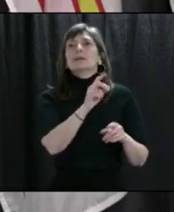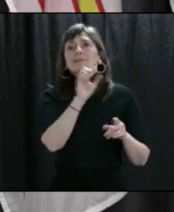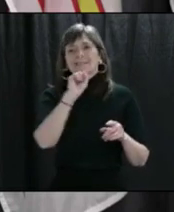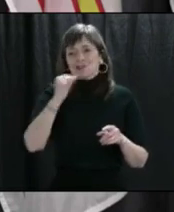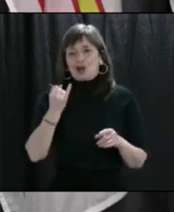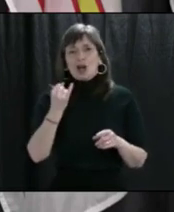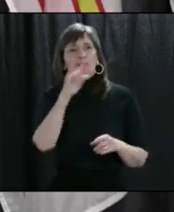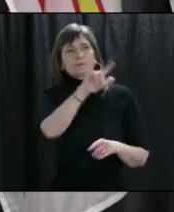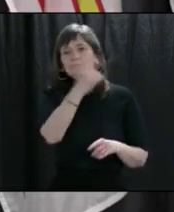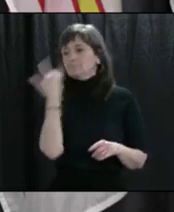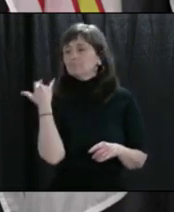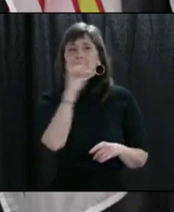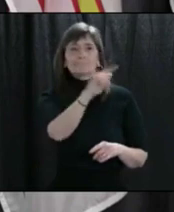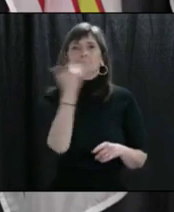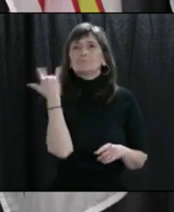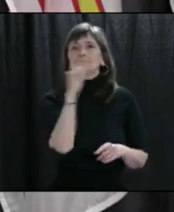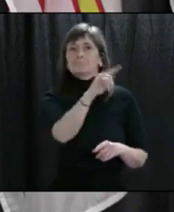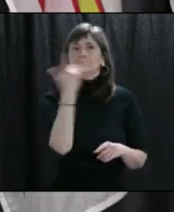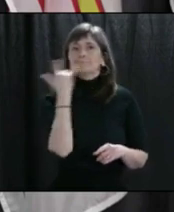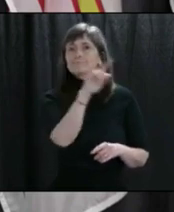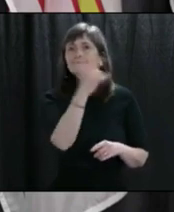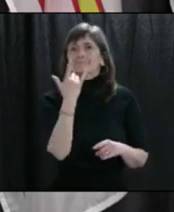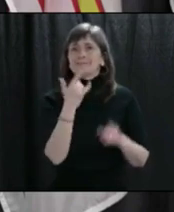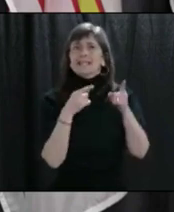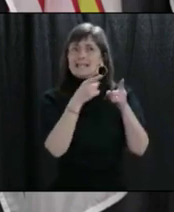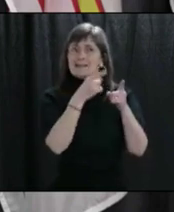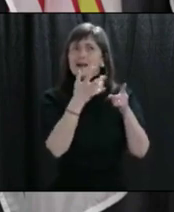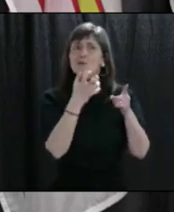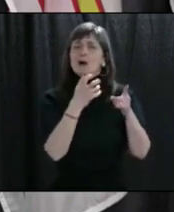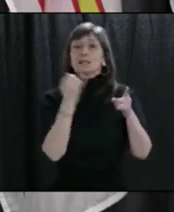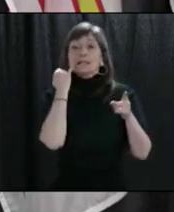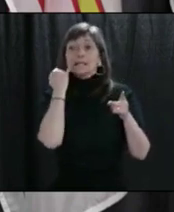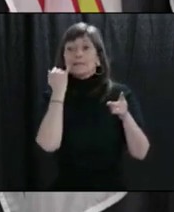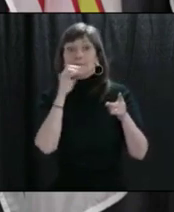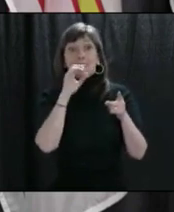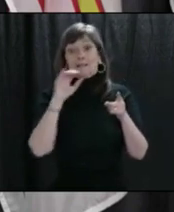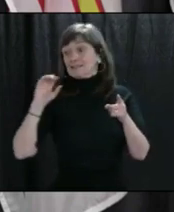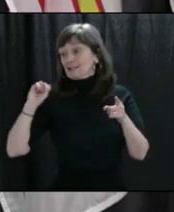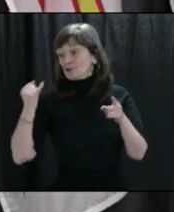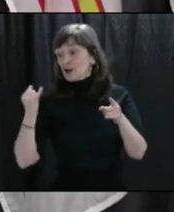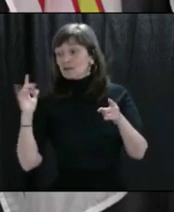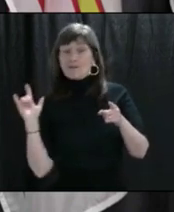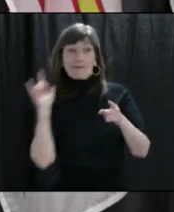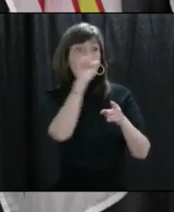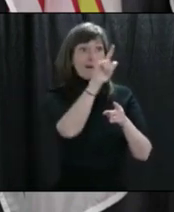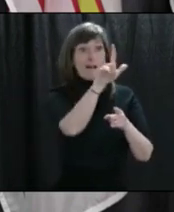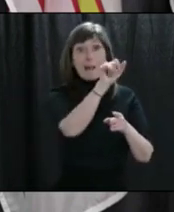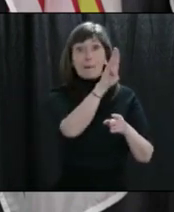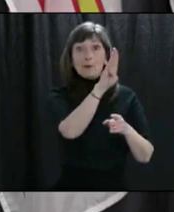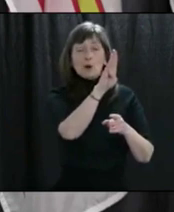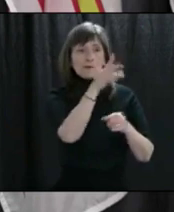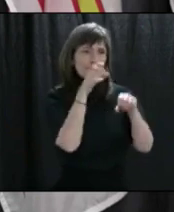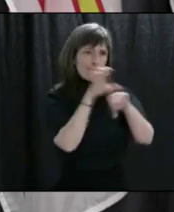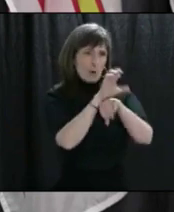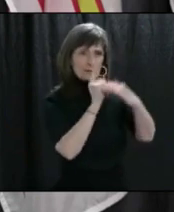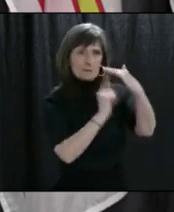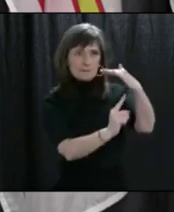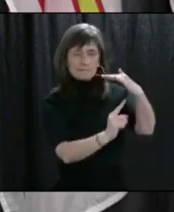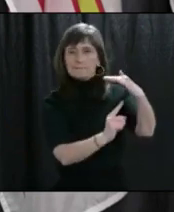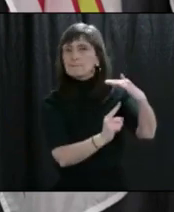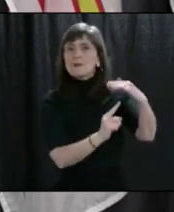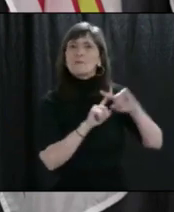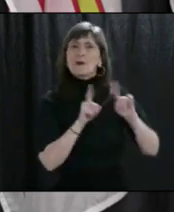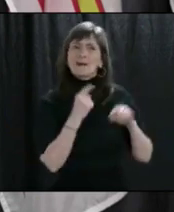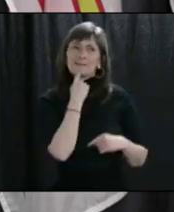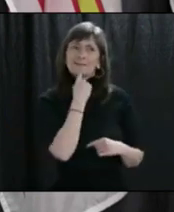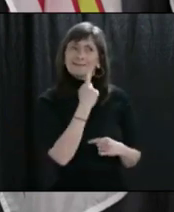biggest cluster of cases. They want to be able to require people to self-isolate if they come to Labrador. But they're being told they're not allowed to bring in those rules. Why is